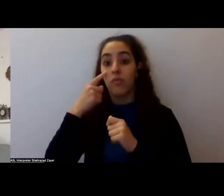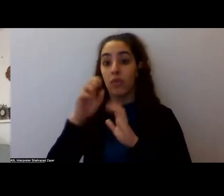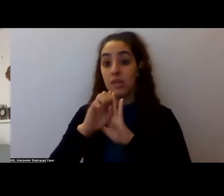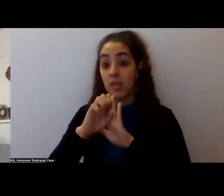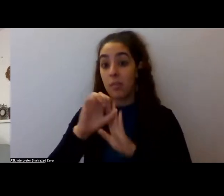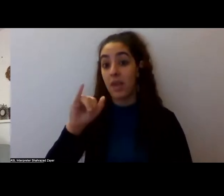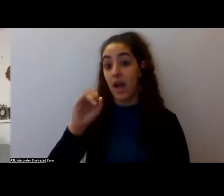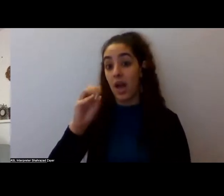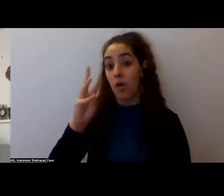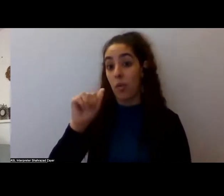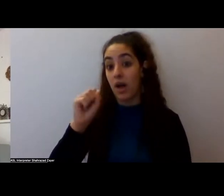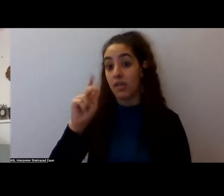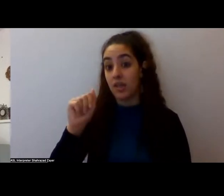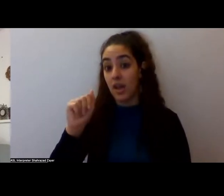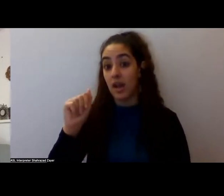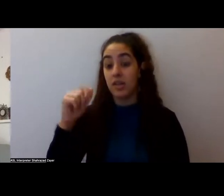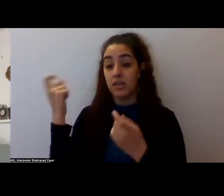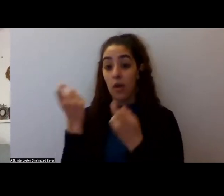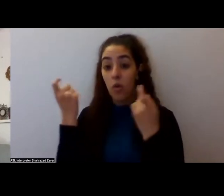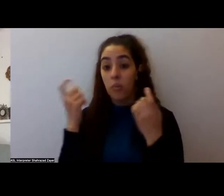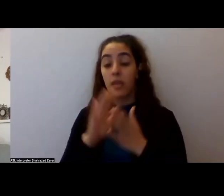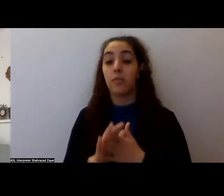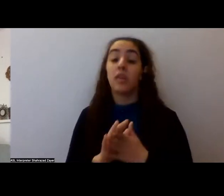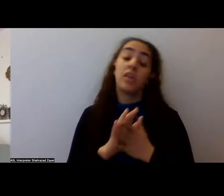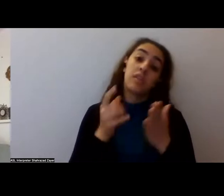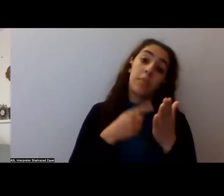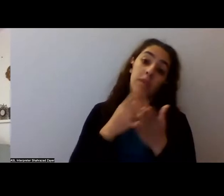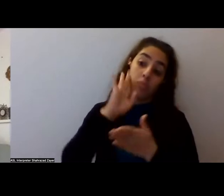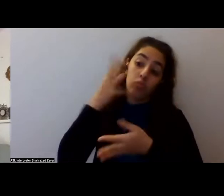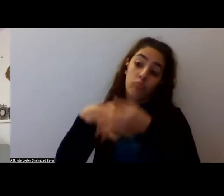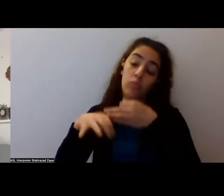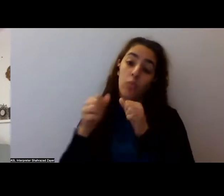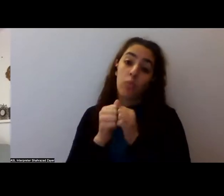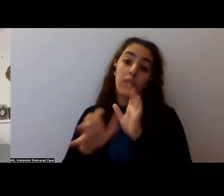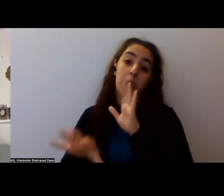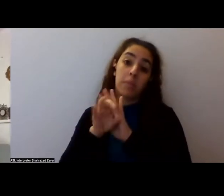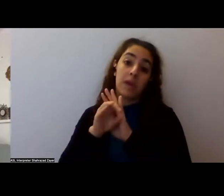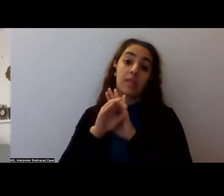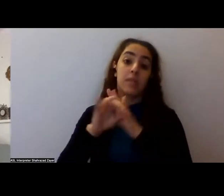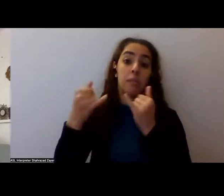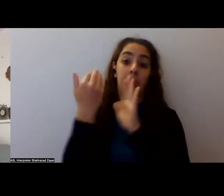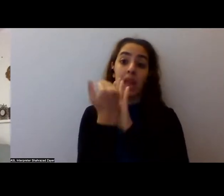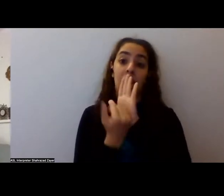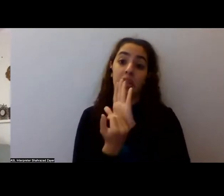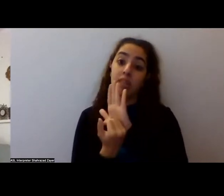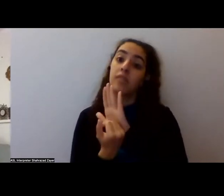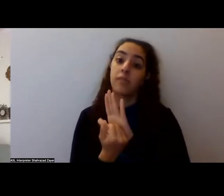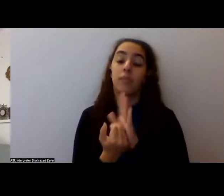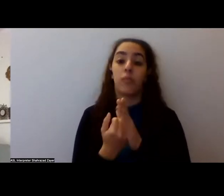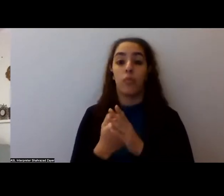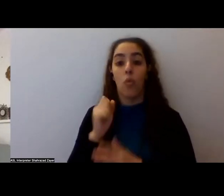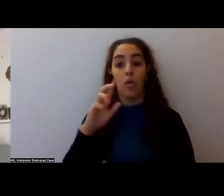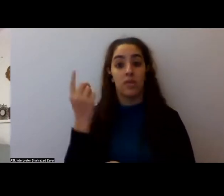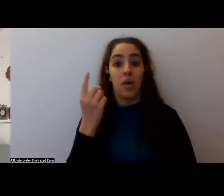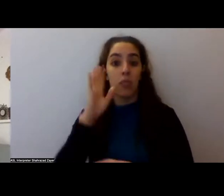Um, or sometimes it's a, it's a chosen playlist or somebody builds a playlist and it's, it's almost a crucial